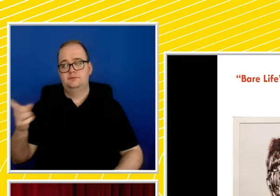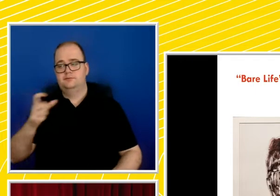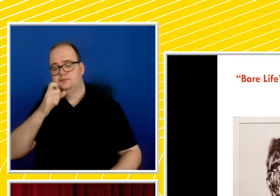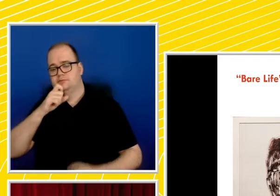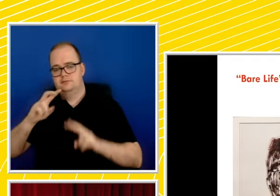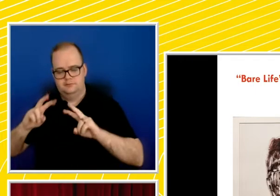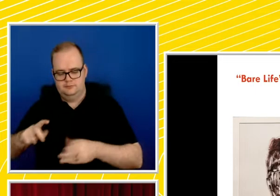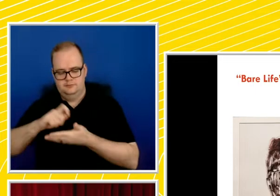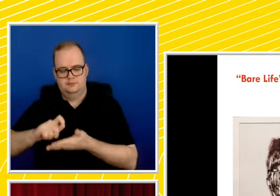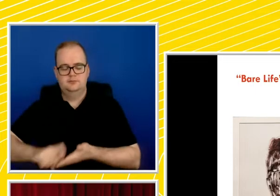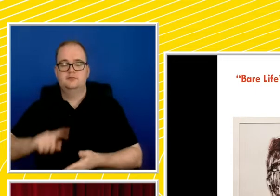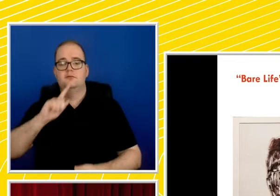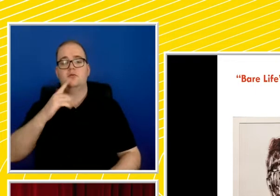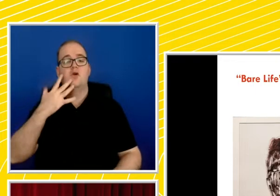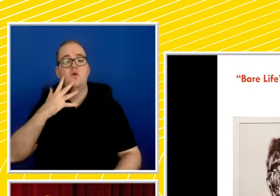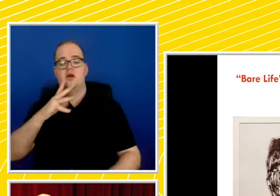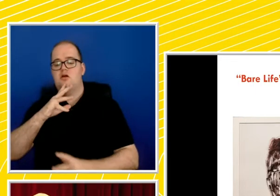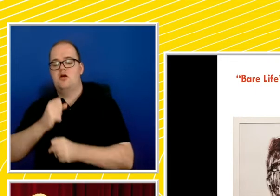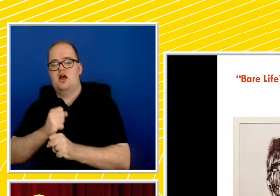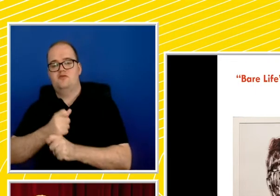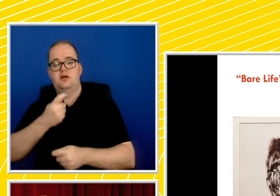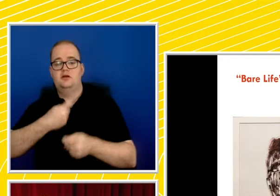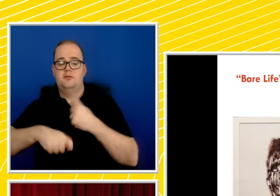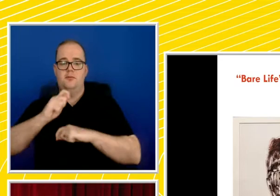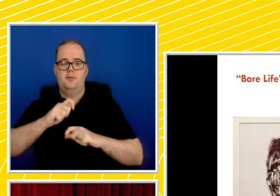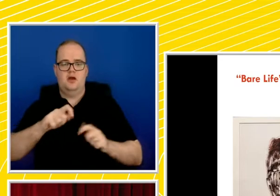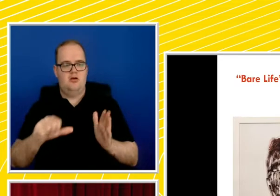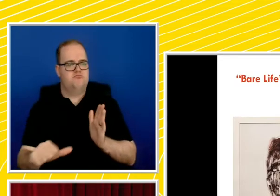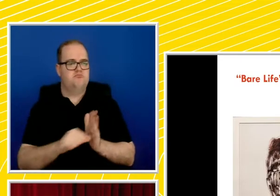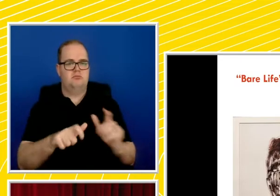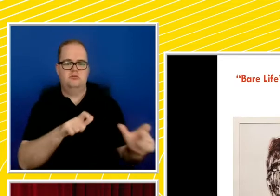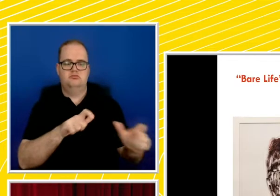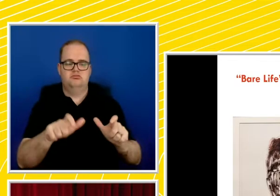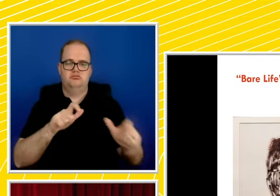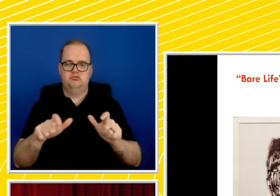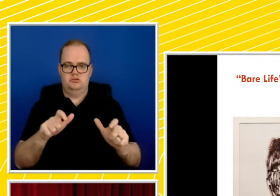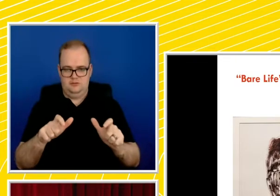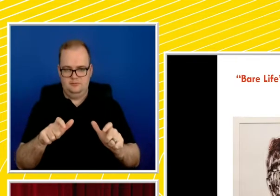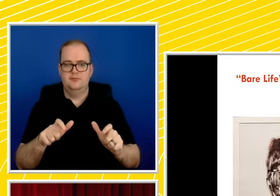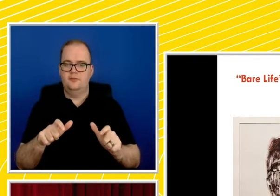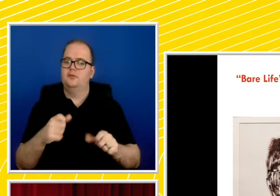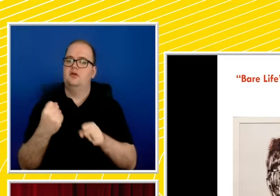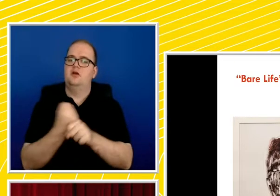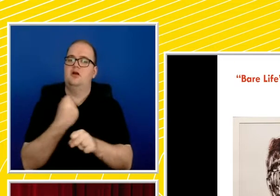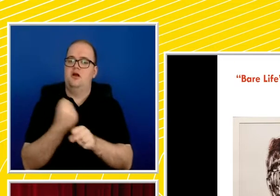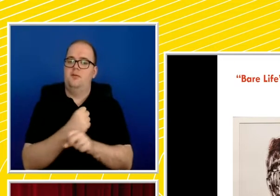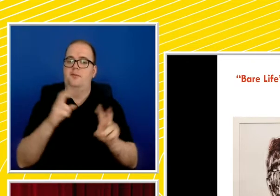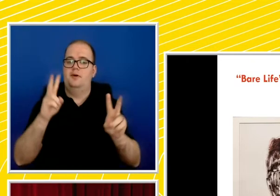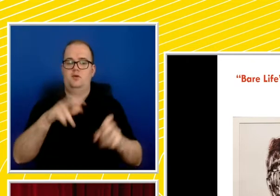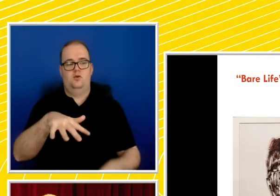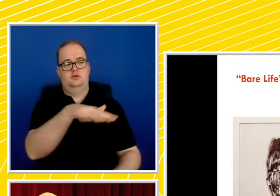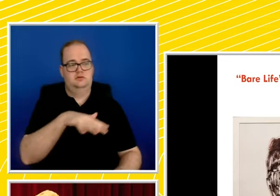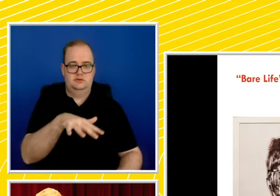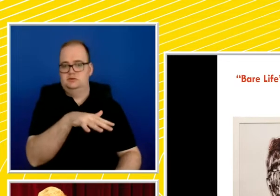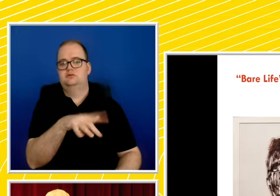authoritarian mode in circumstances of perceived or manufactured threat, it creates what he terms states of exception. This